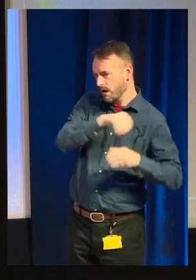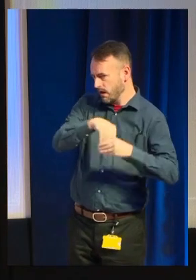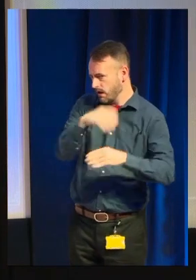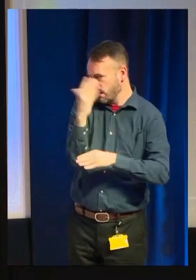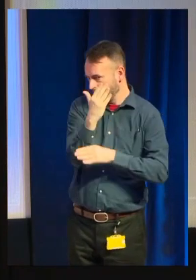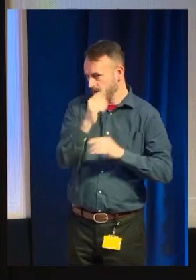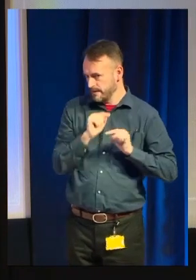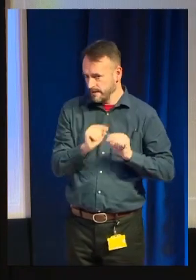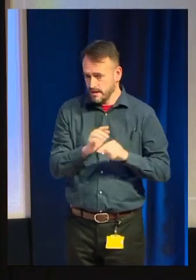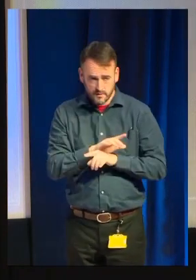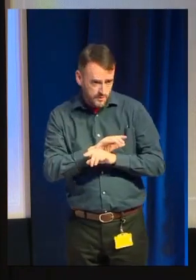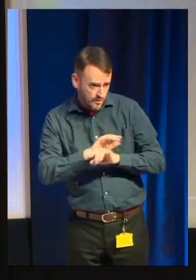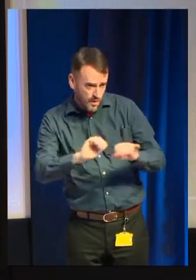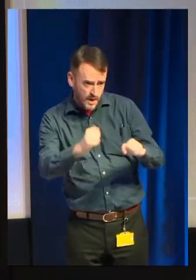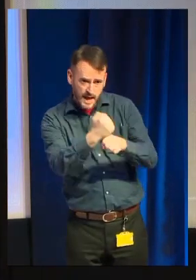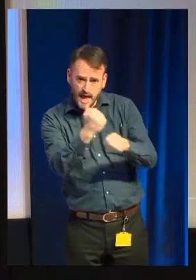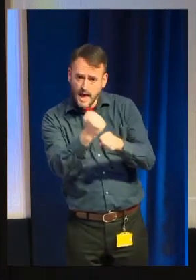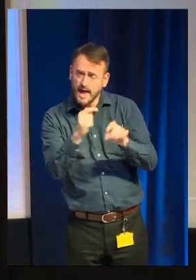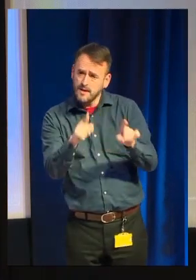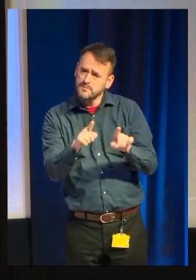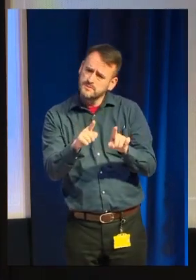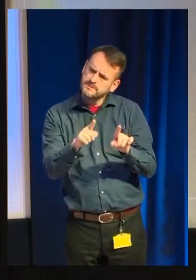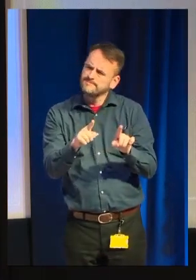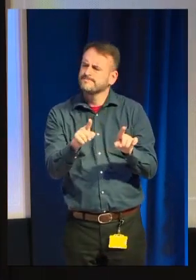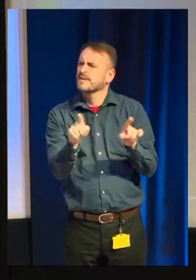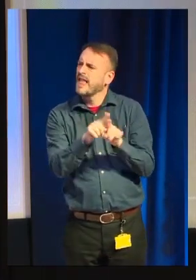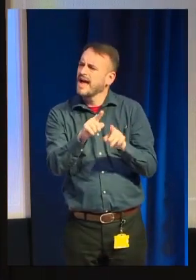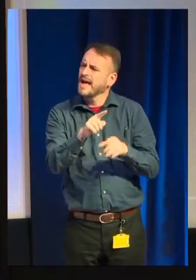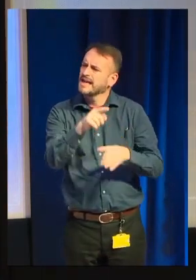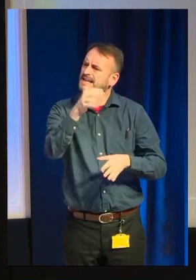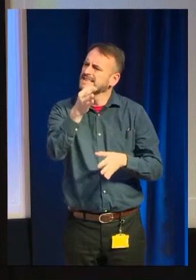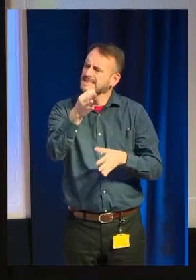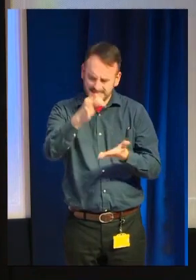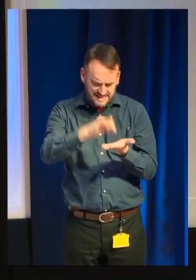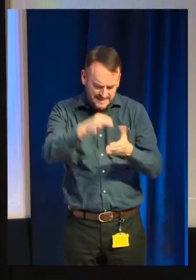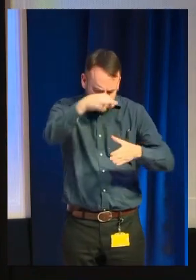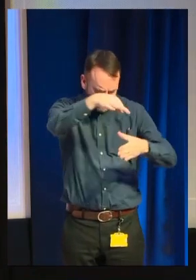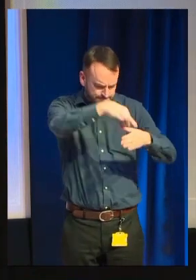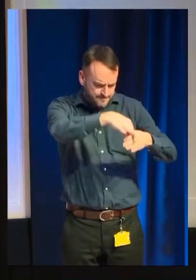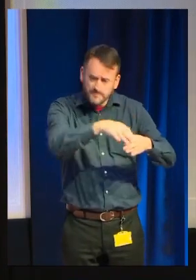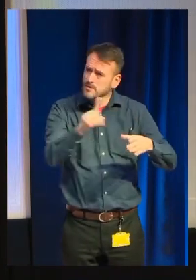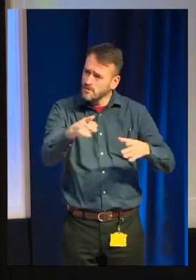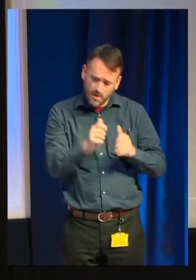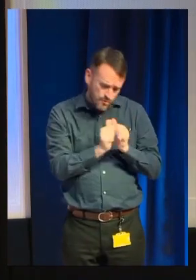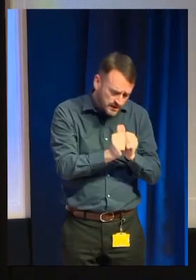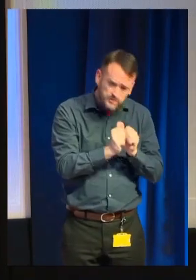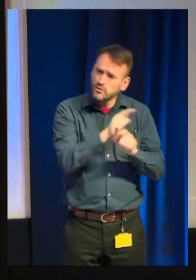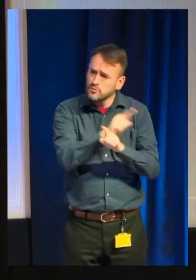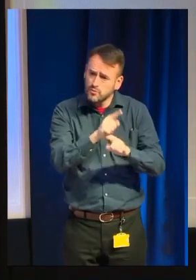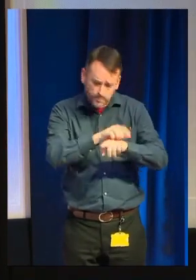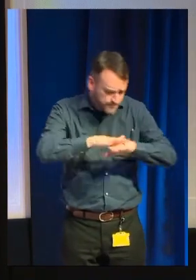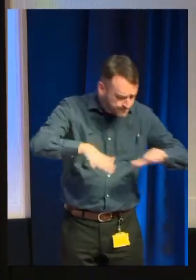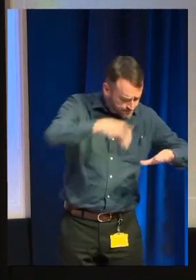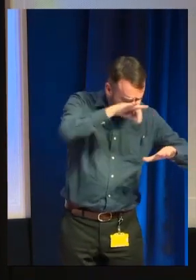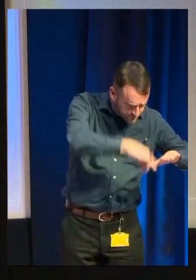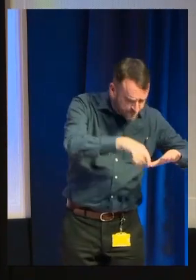your game is like a seed. It's your precious little seed. And you need to plant it. And you need to